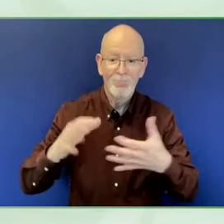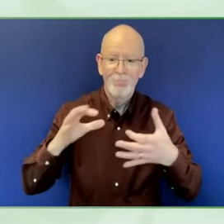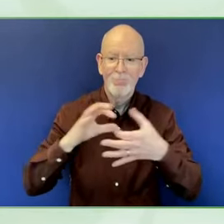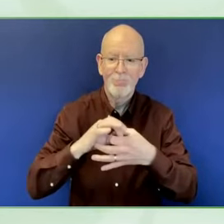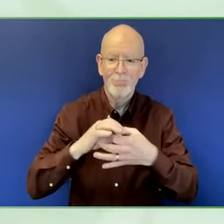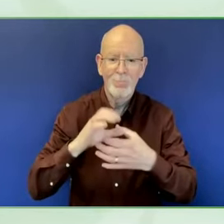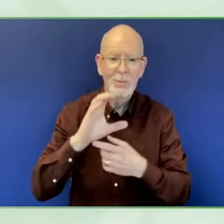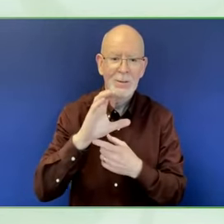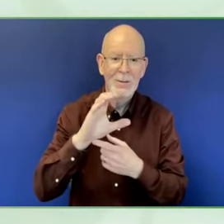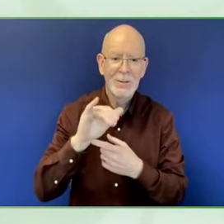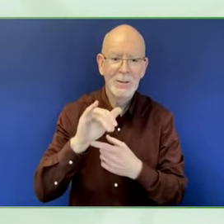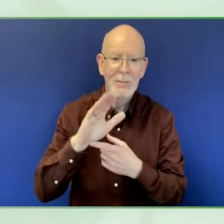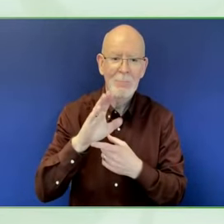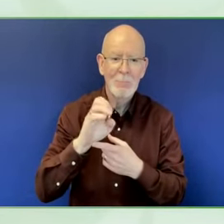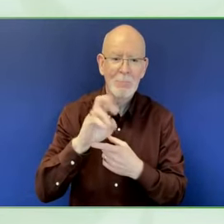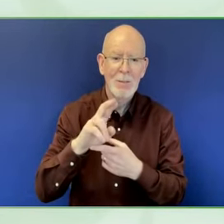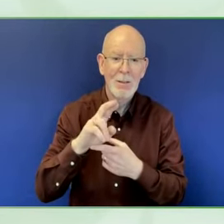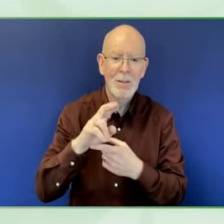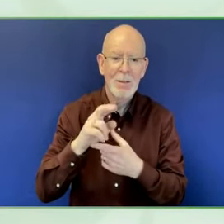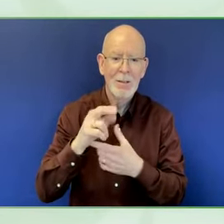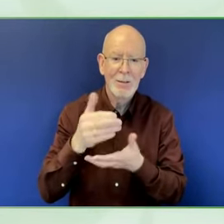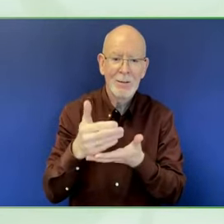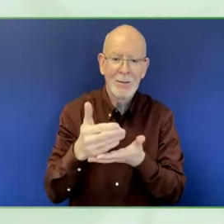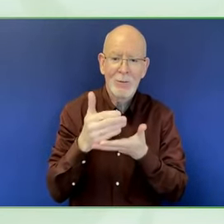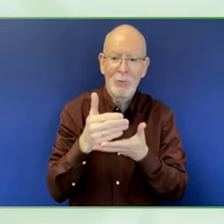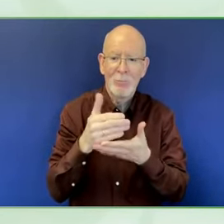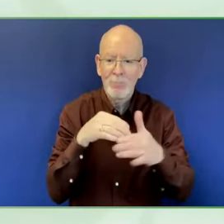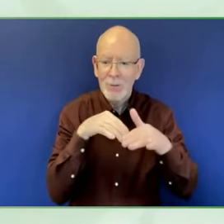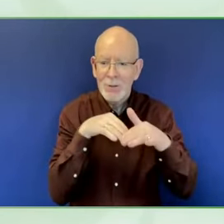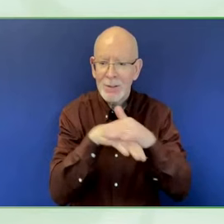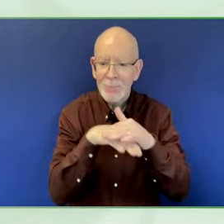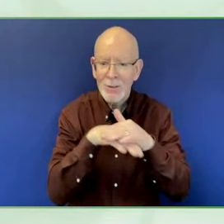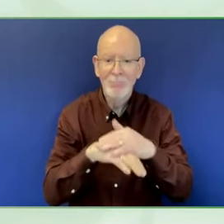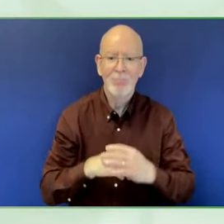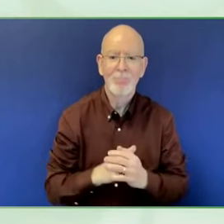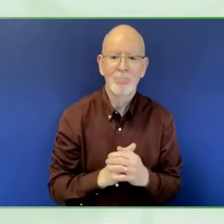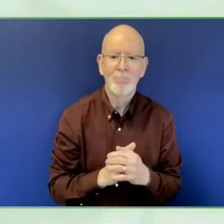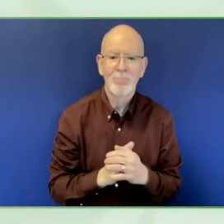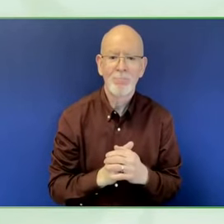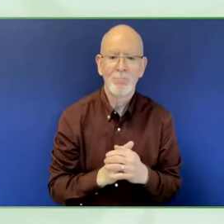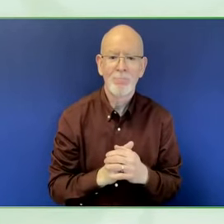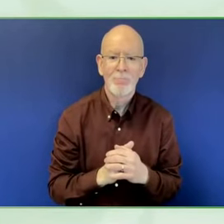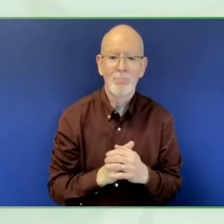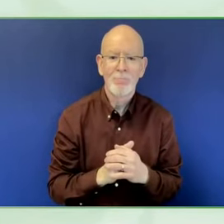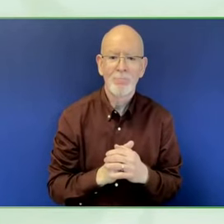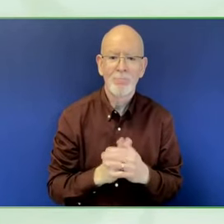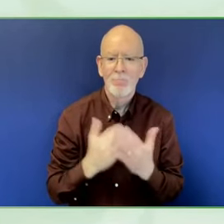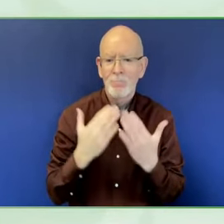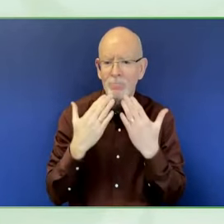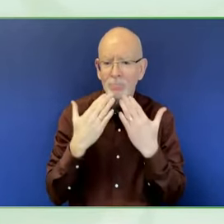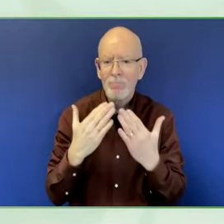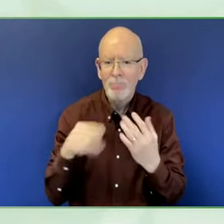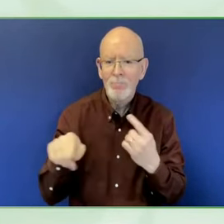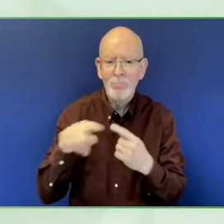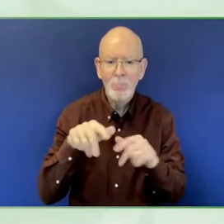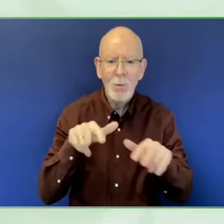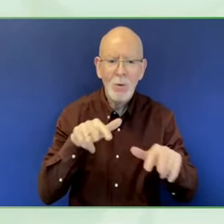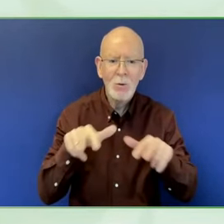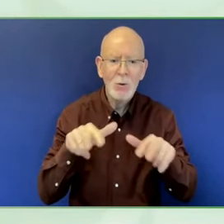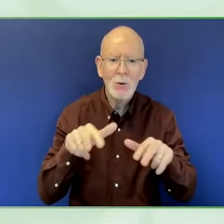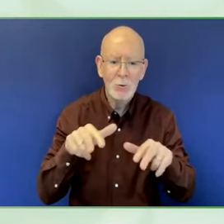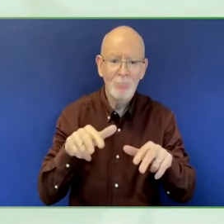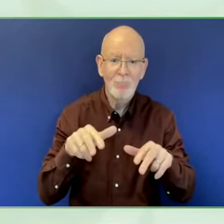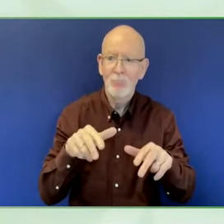today and thank you to the panelists that will be sharing this 40 minutes with me today on this topic we've got